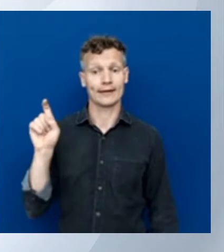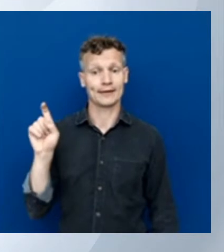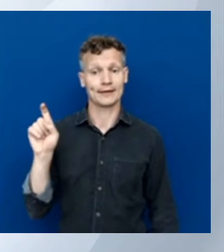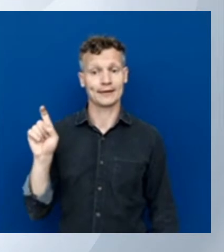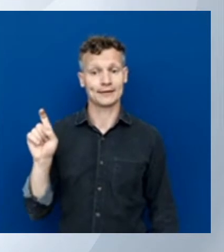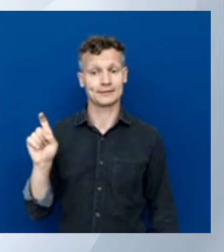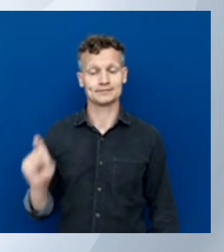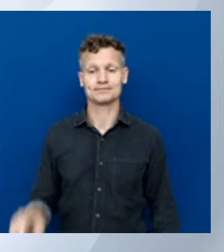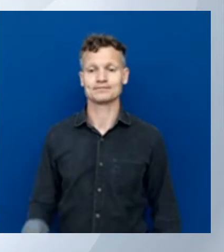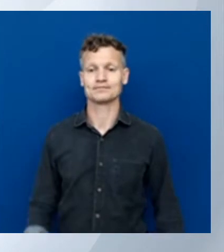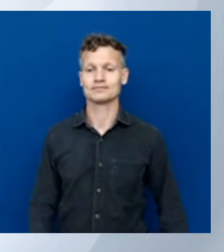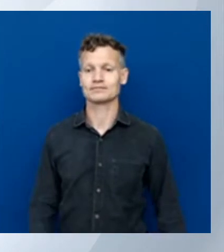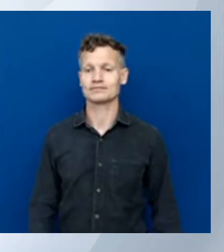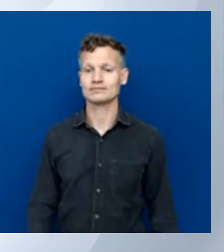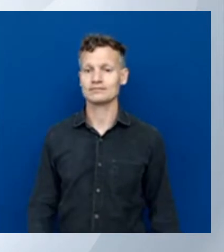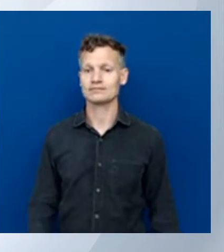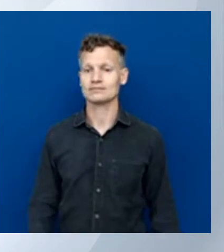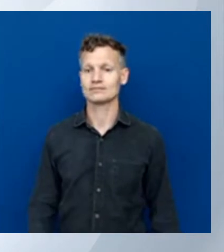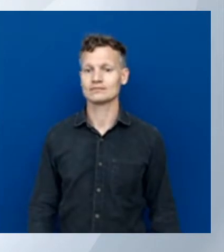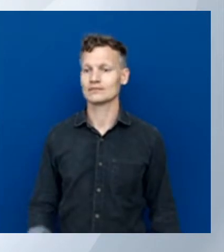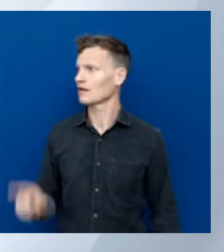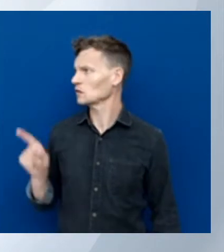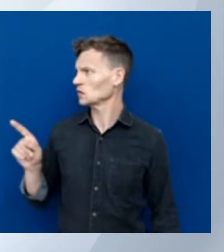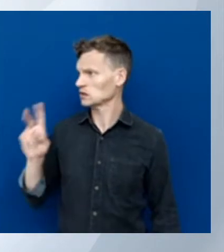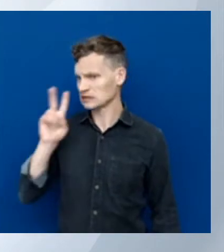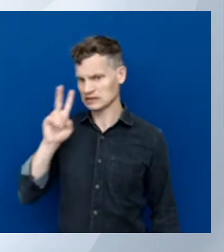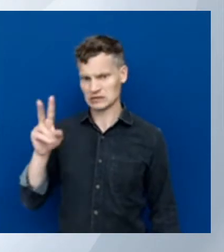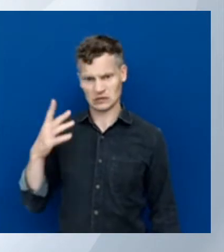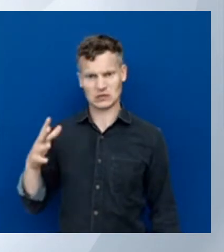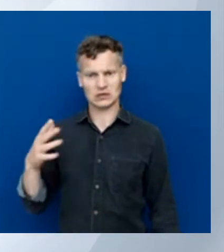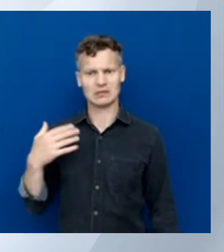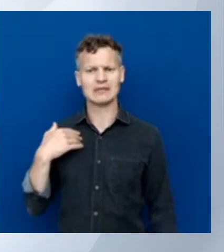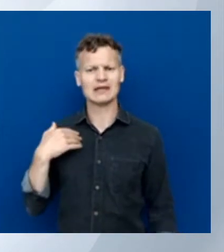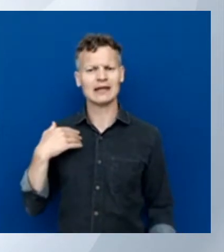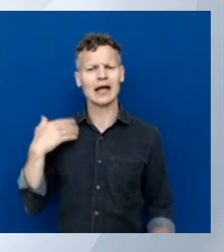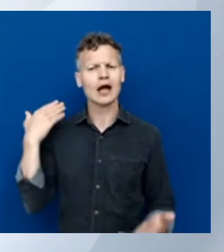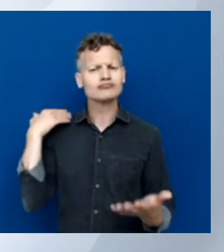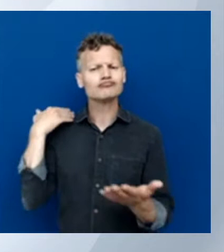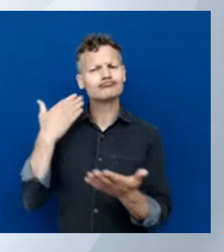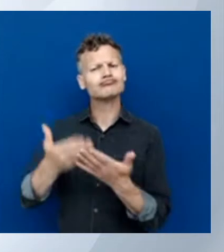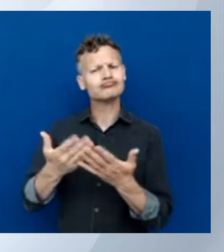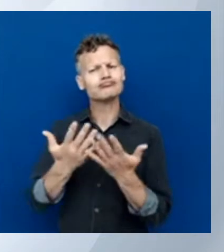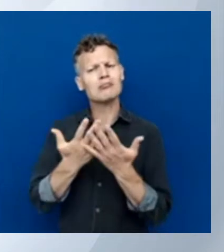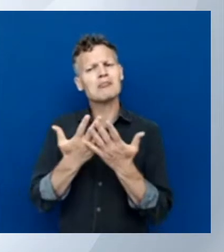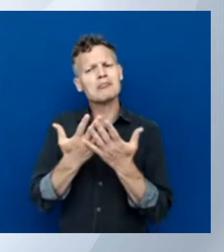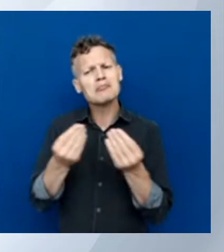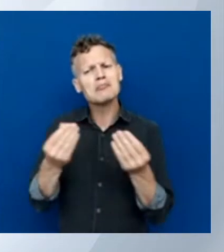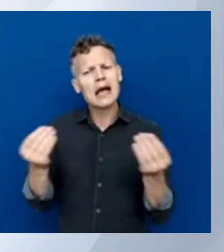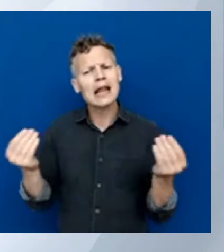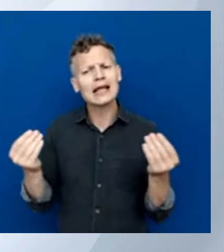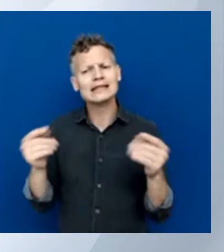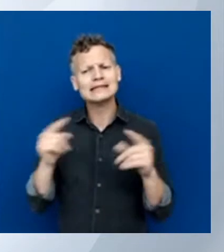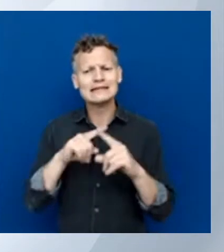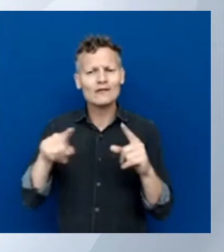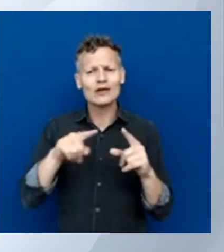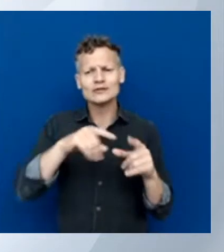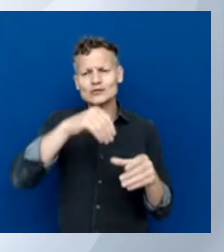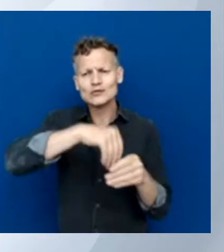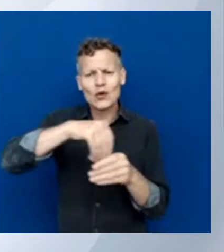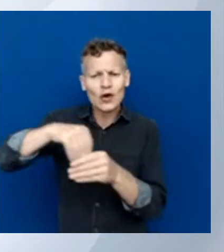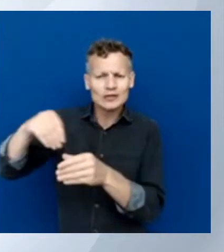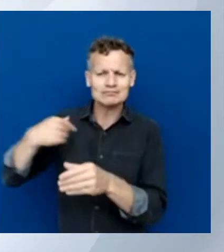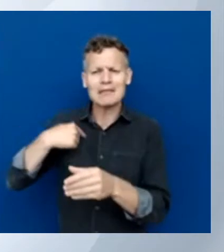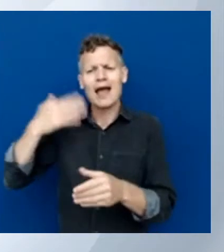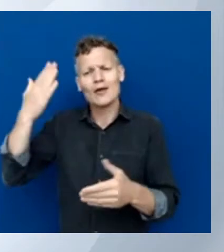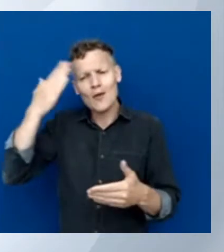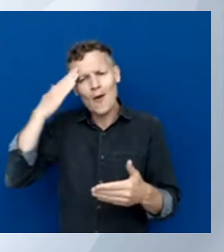deployed a lot of storage accounts. So I know which parameters are necessary to create it. If you're not sure